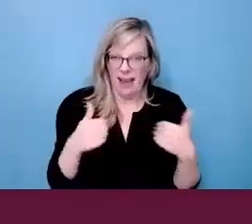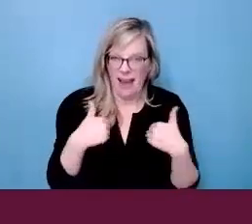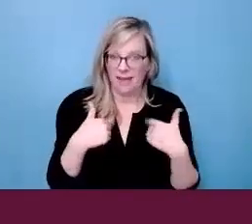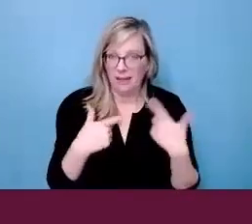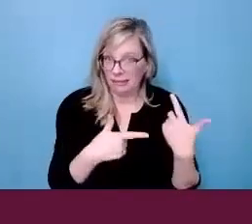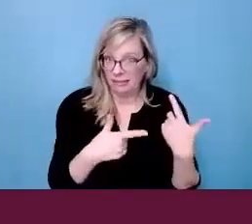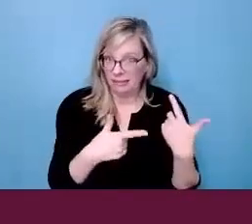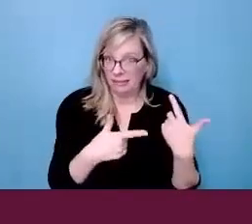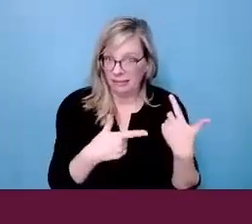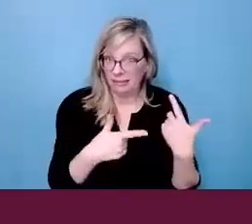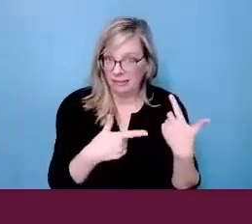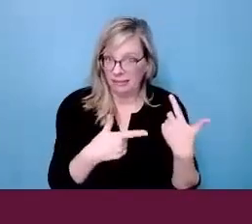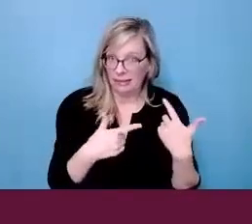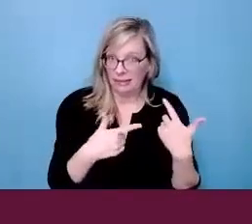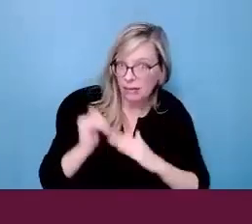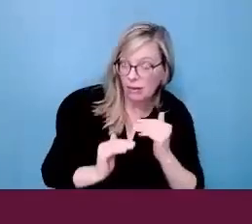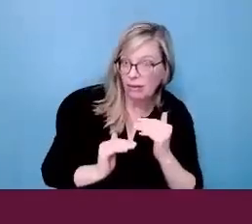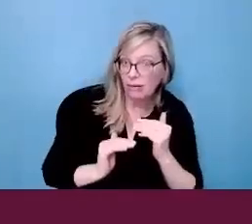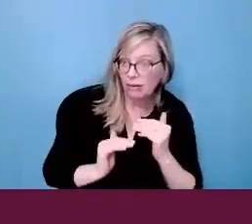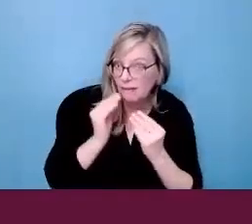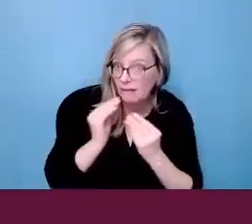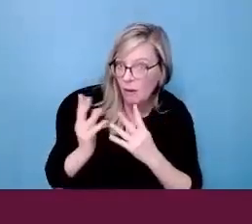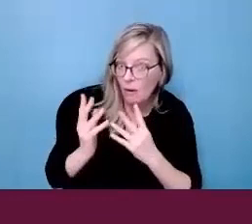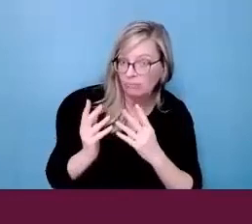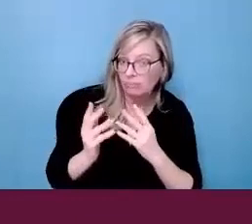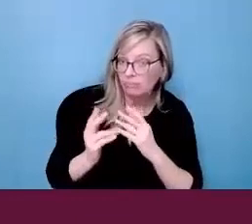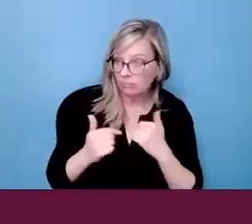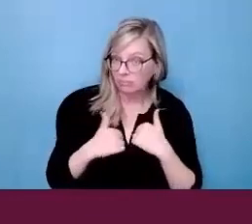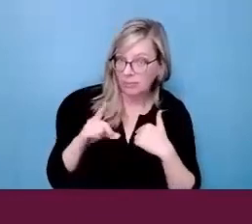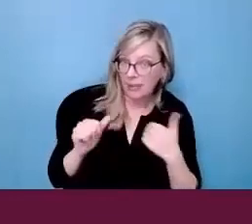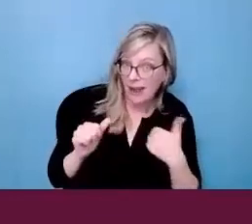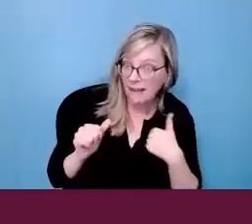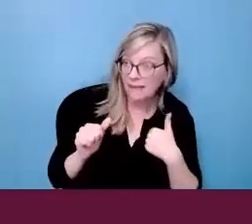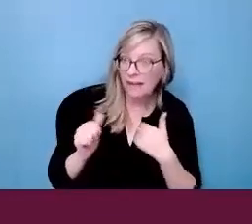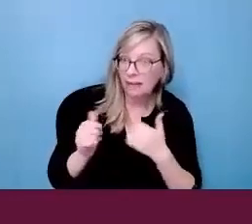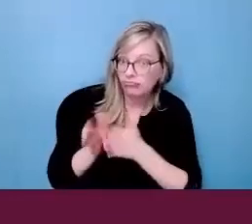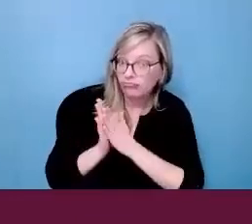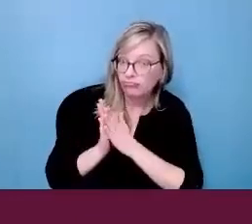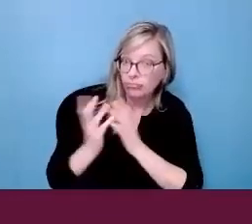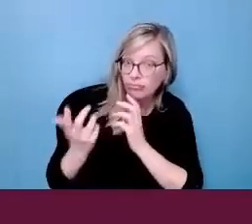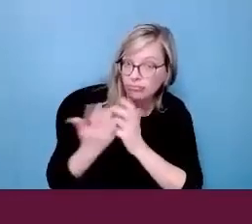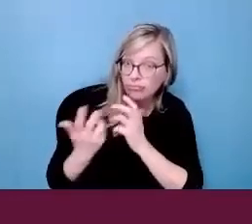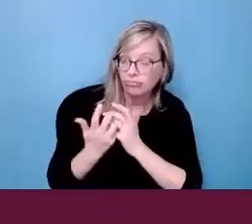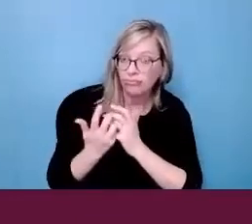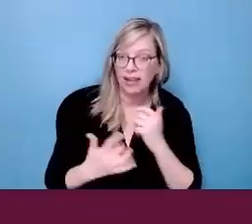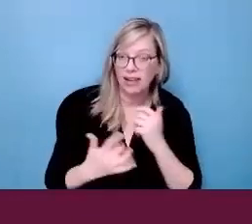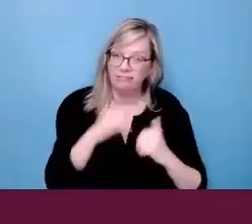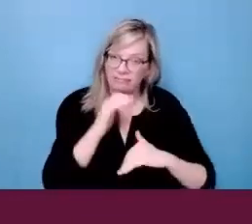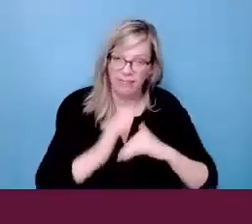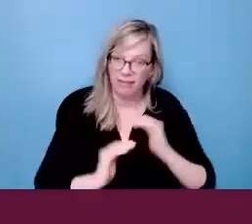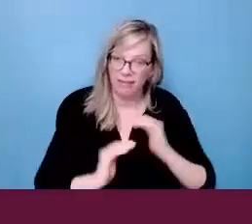with disabilities do not feel comfortable asking for accommodations from their employers. Given the